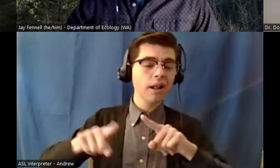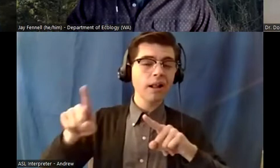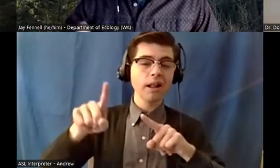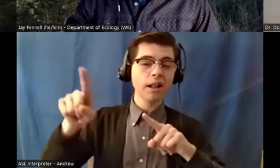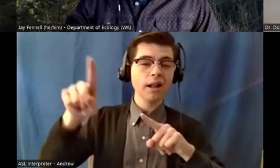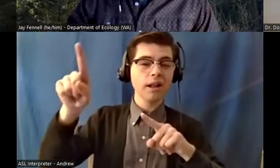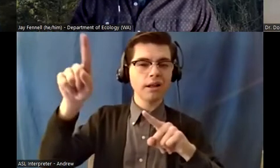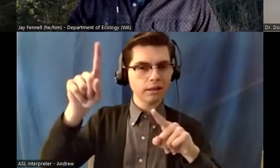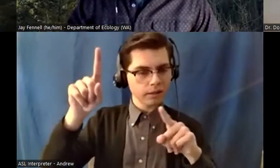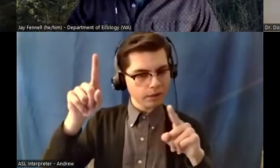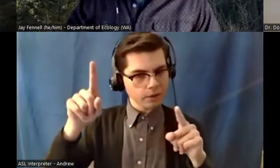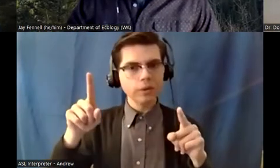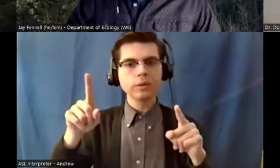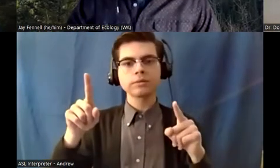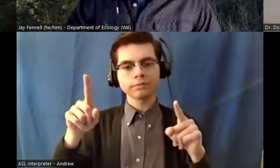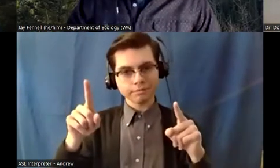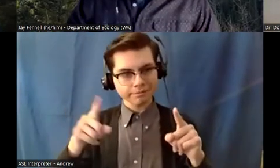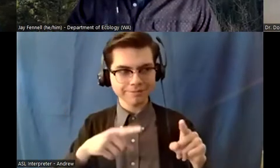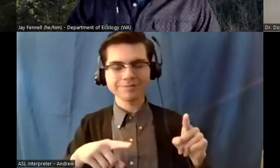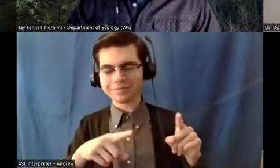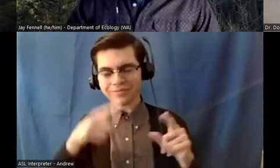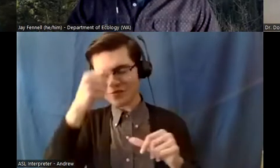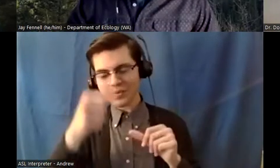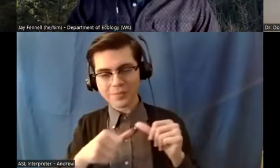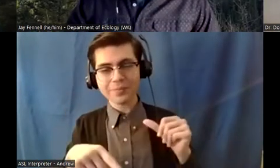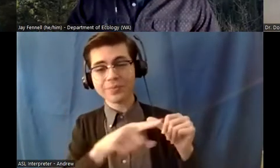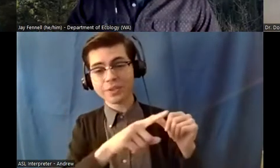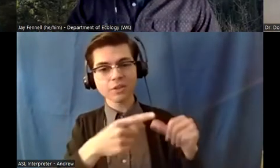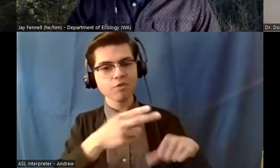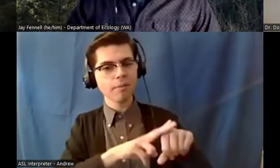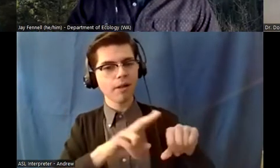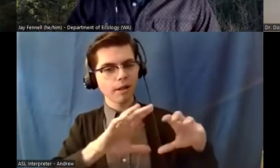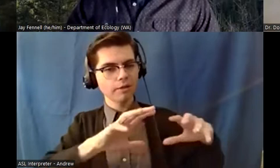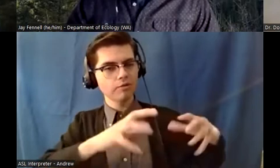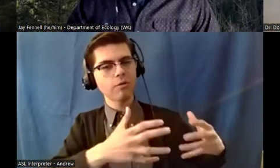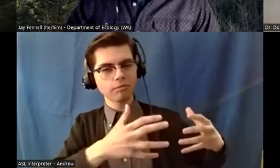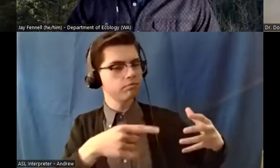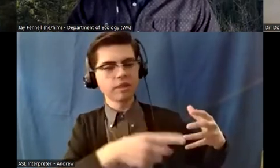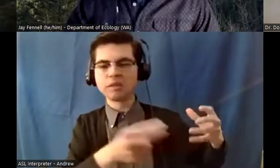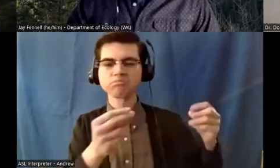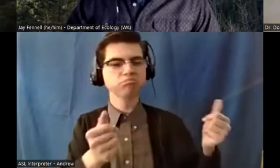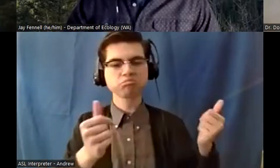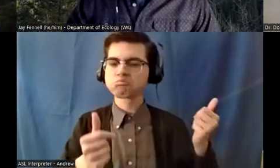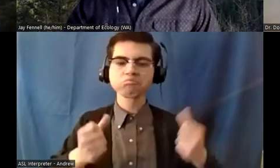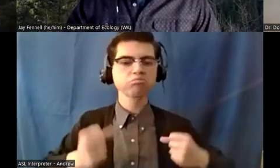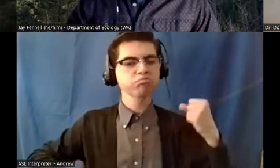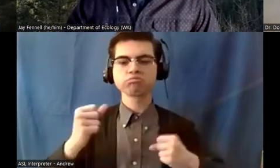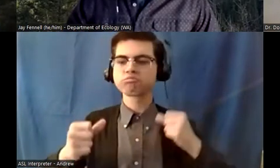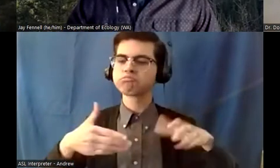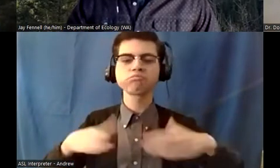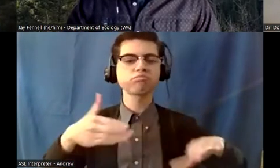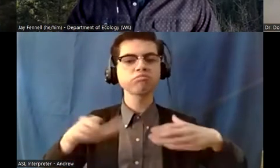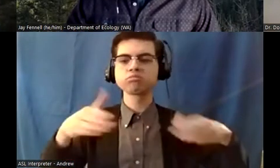crew which is you know soldier on um but uh that was you know part of the challenge but also very inspirational and